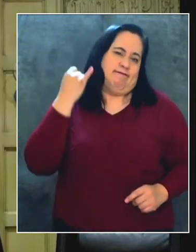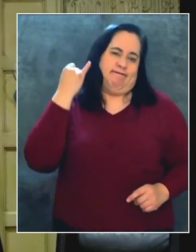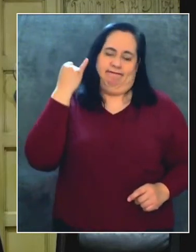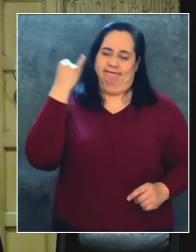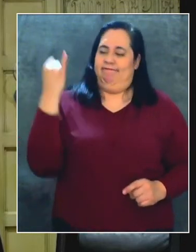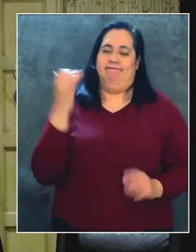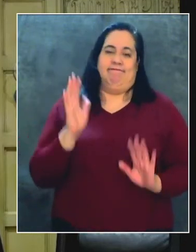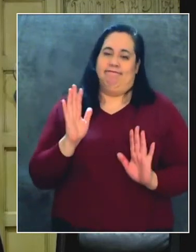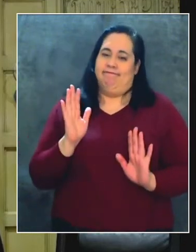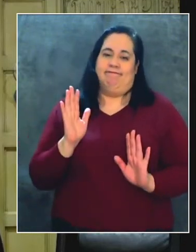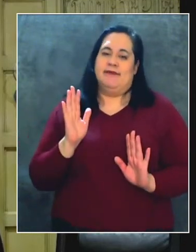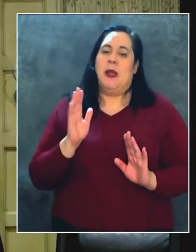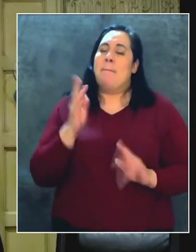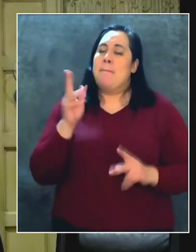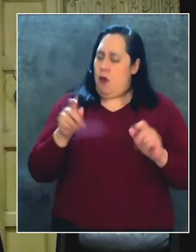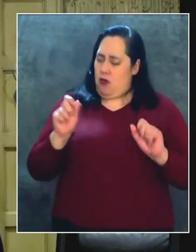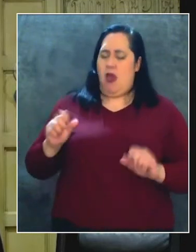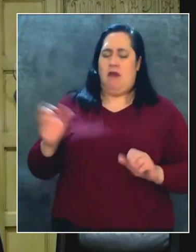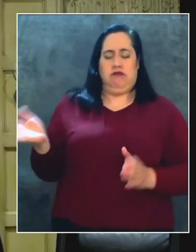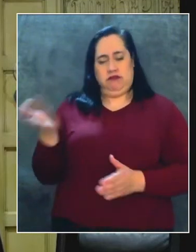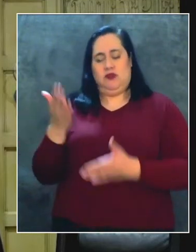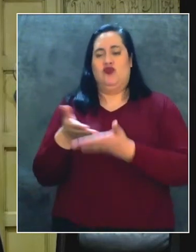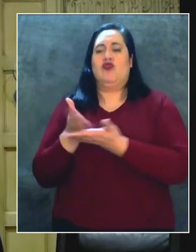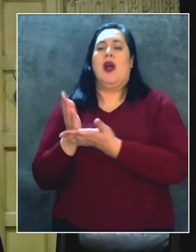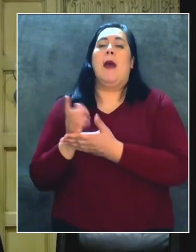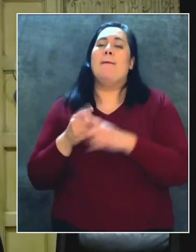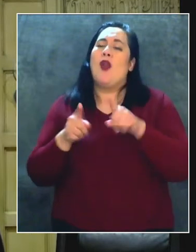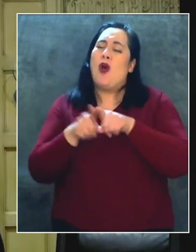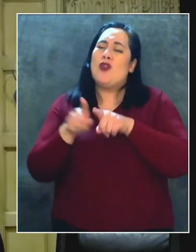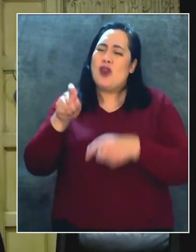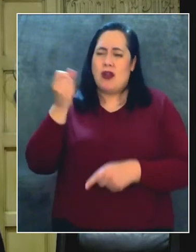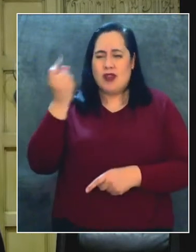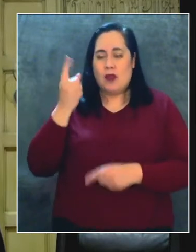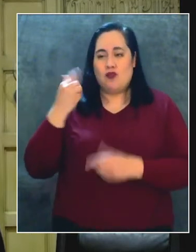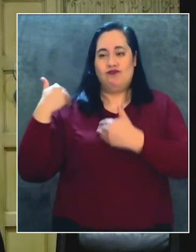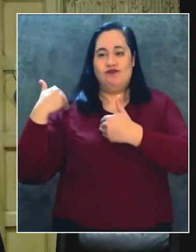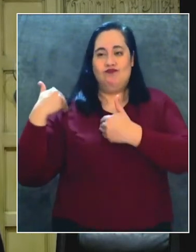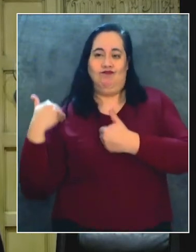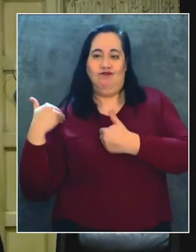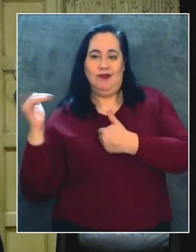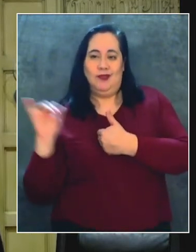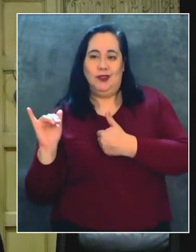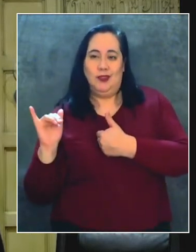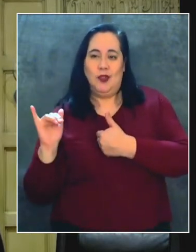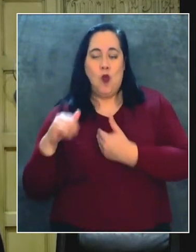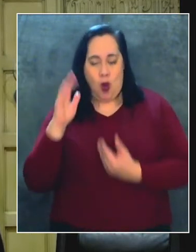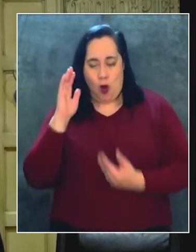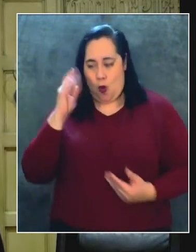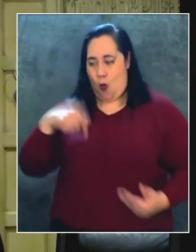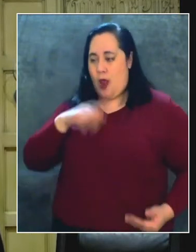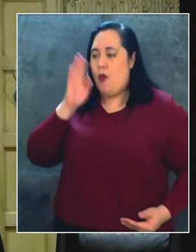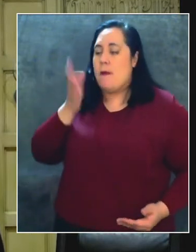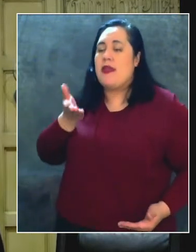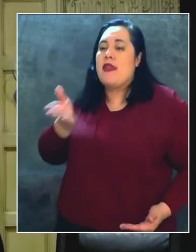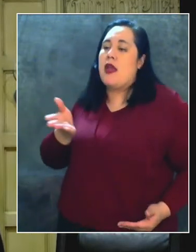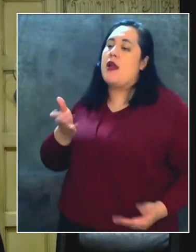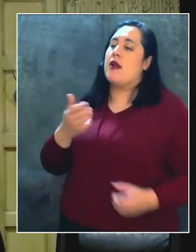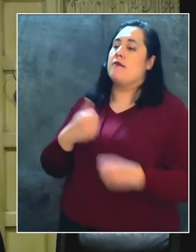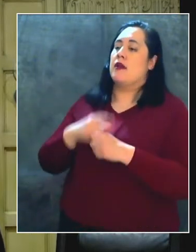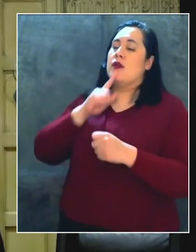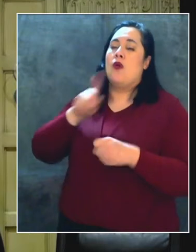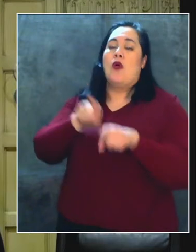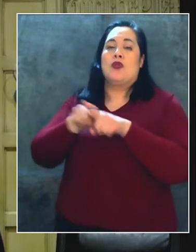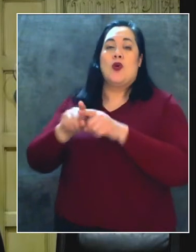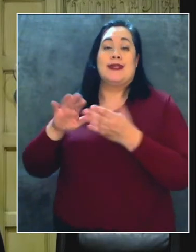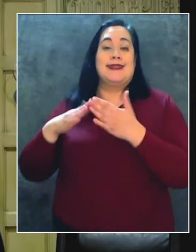people can exercise their rights, but they should also understand their responsibilities. So we will be out there. We will have also our city